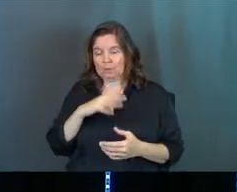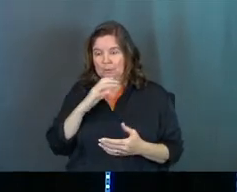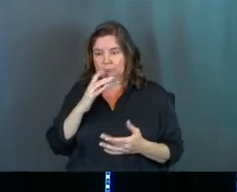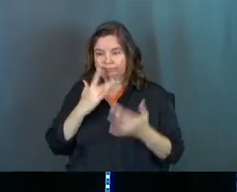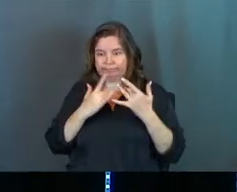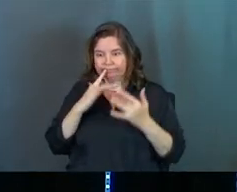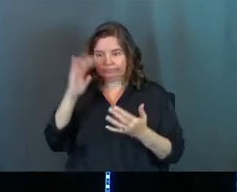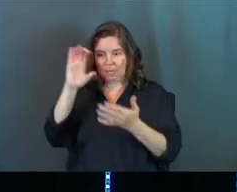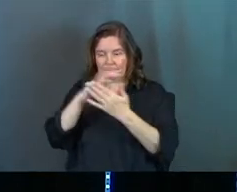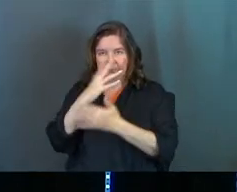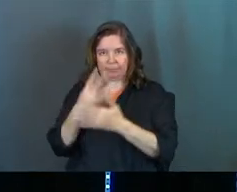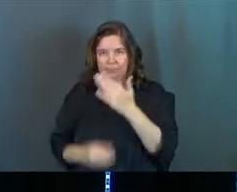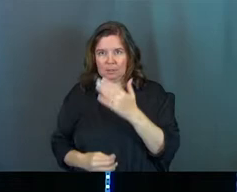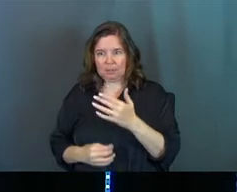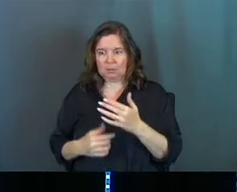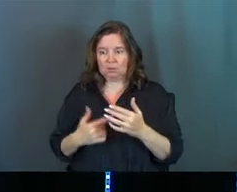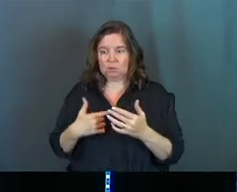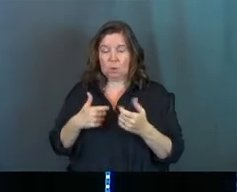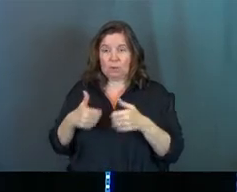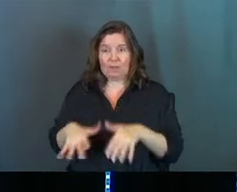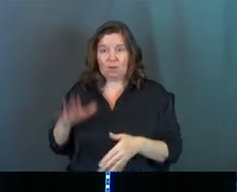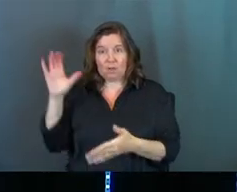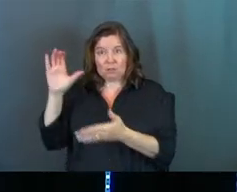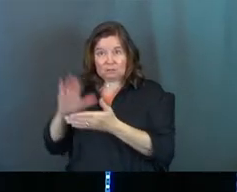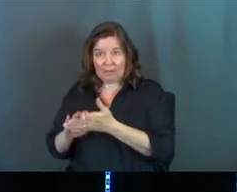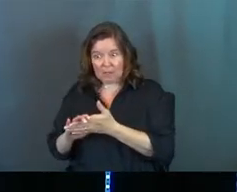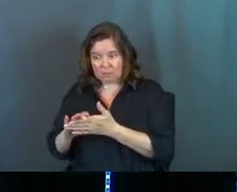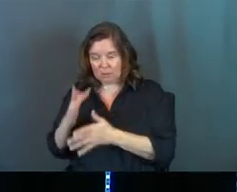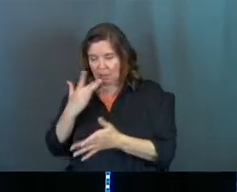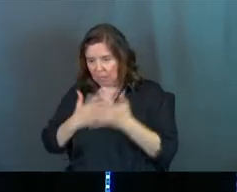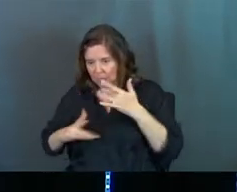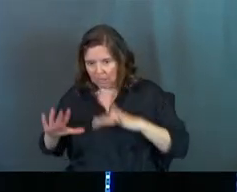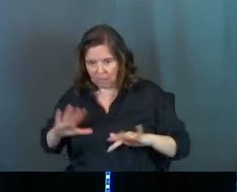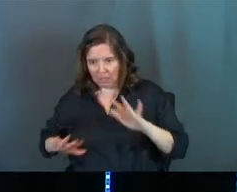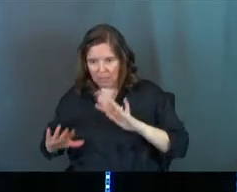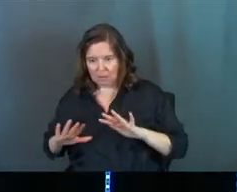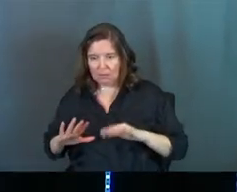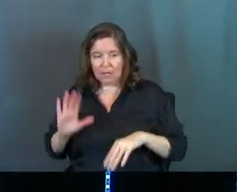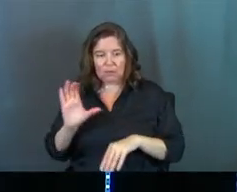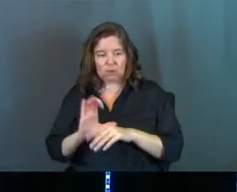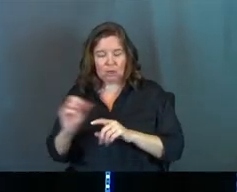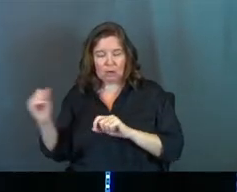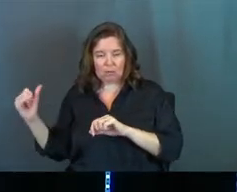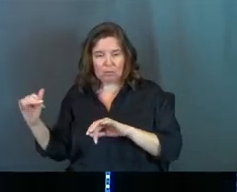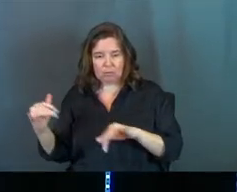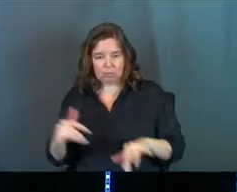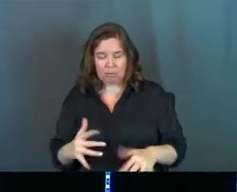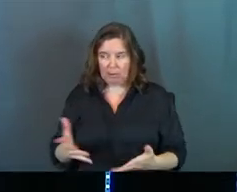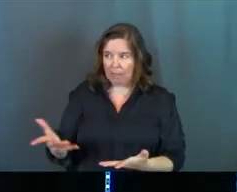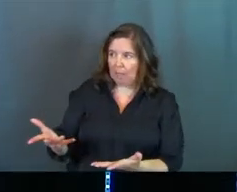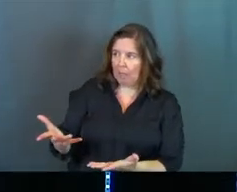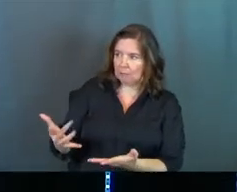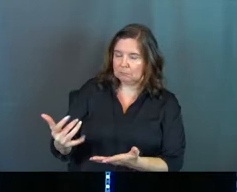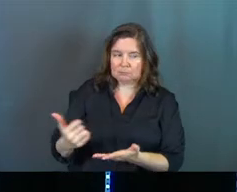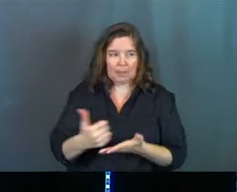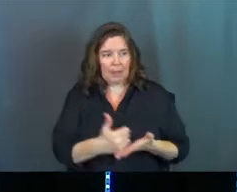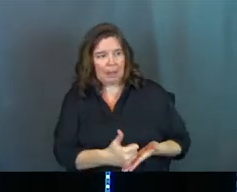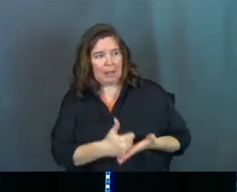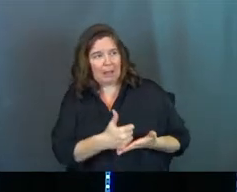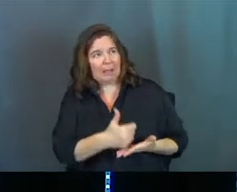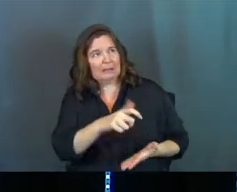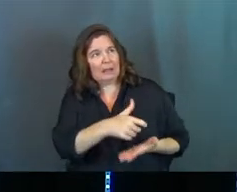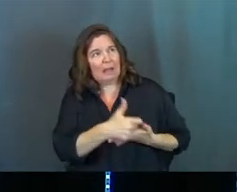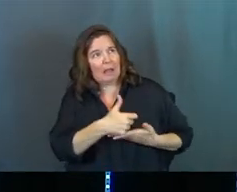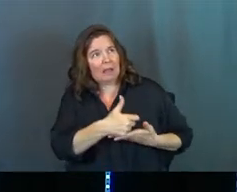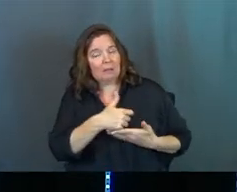the church for care. So they've lost their spouse and the church is getting all these widows coming in and like, we need help. We need to be taken care of because